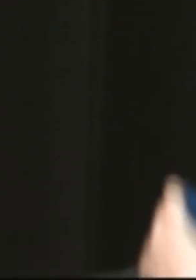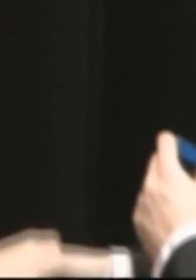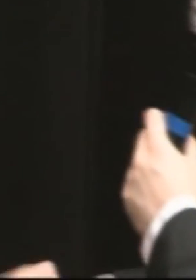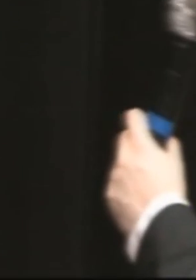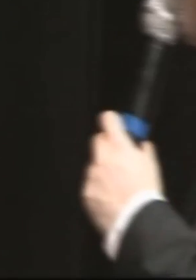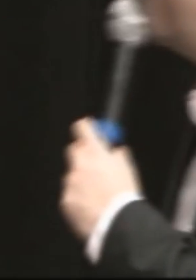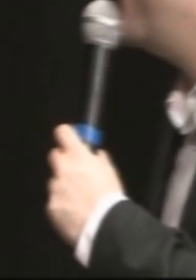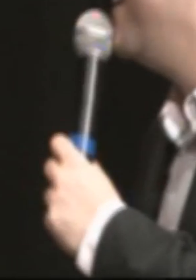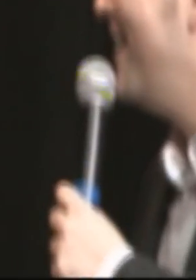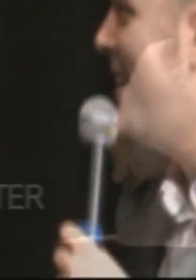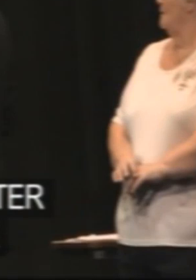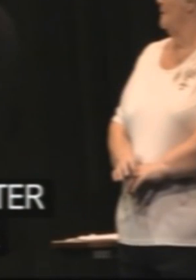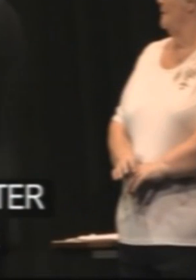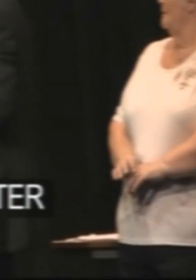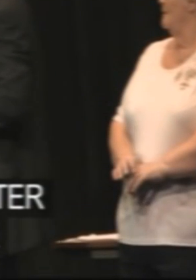you, nice to meet you.